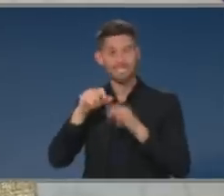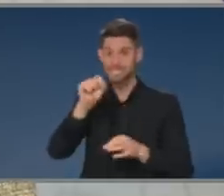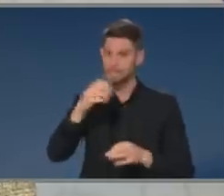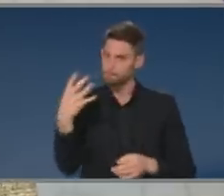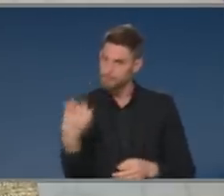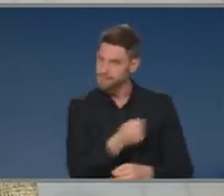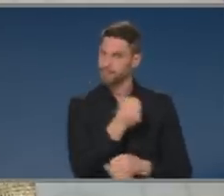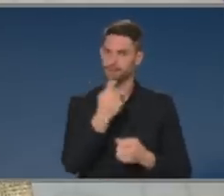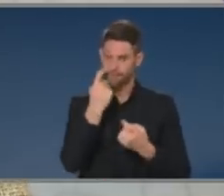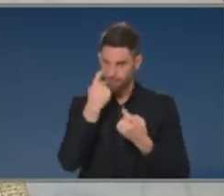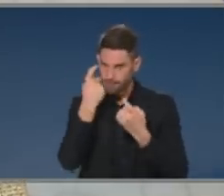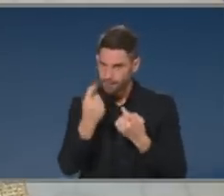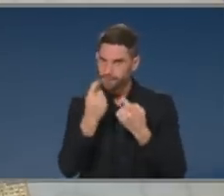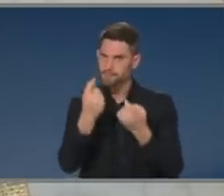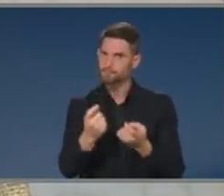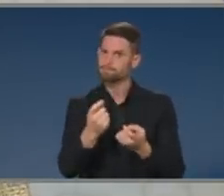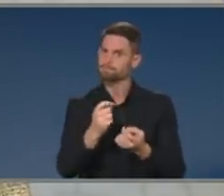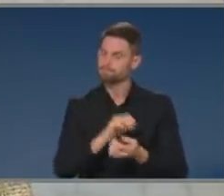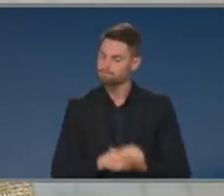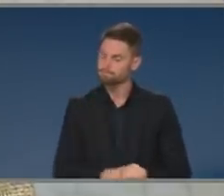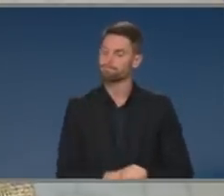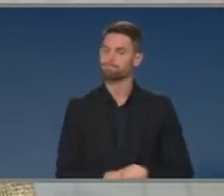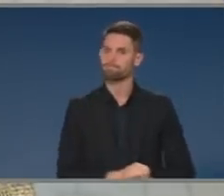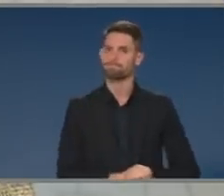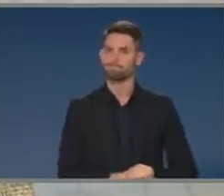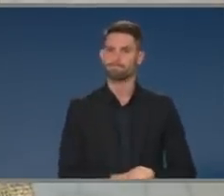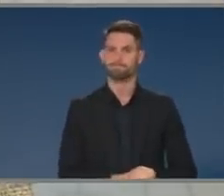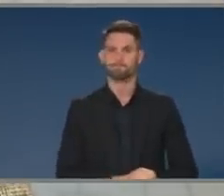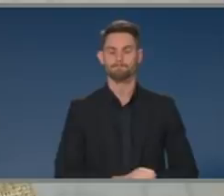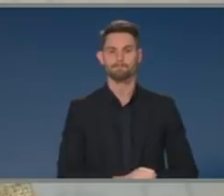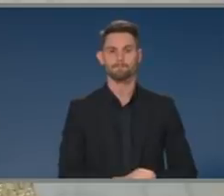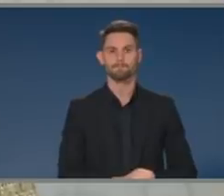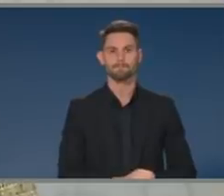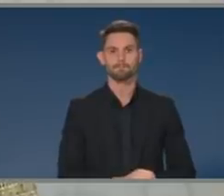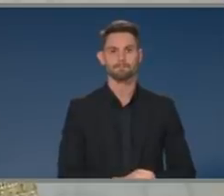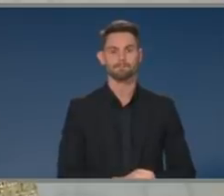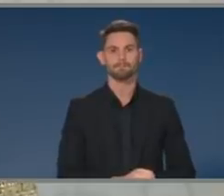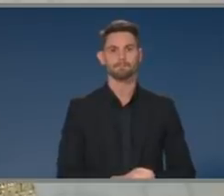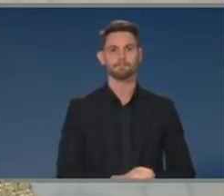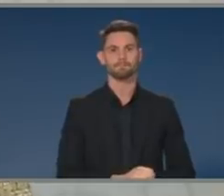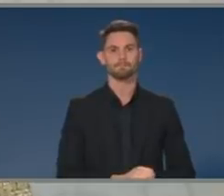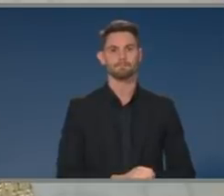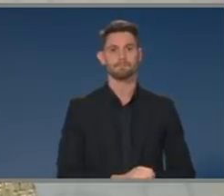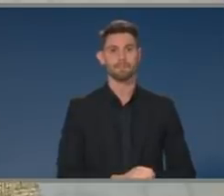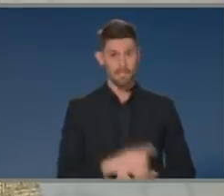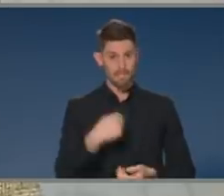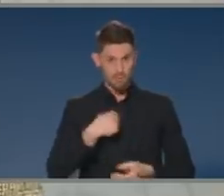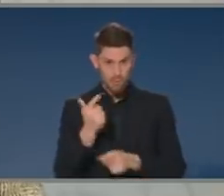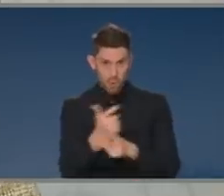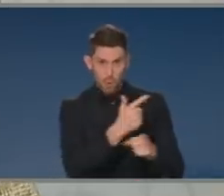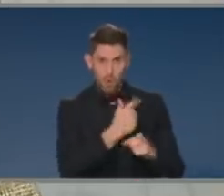So within the constraints of saying that, I think any conversation about our suicide risk